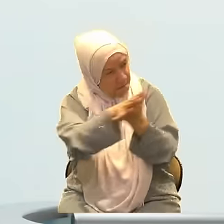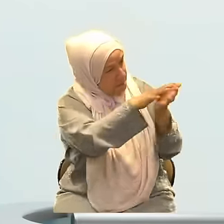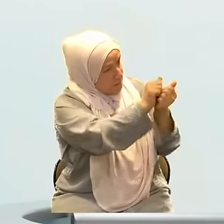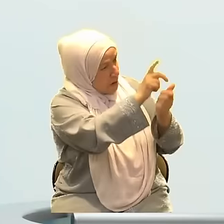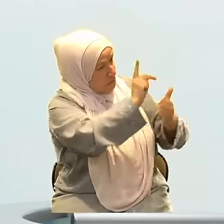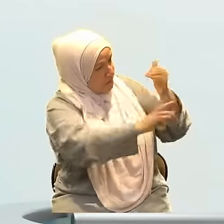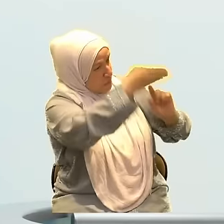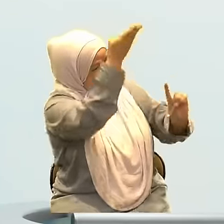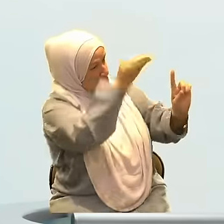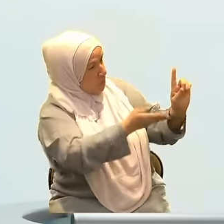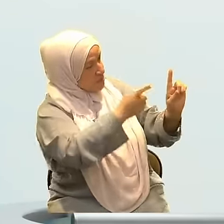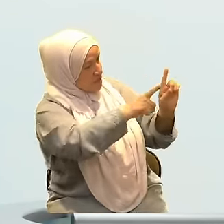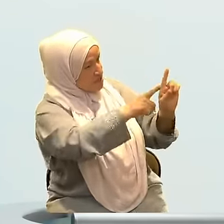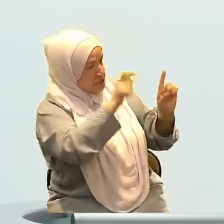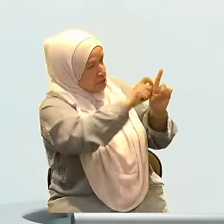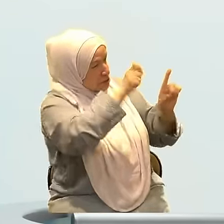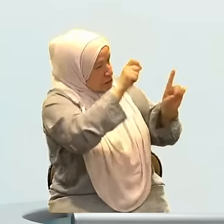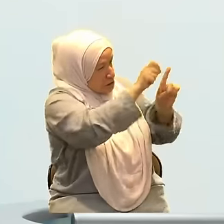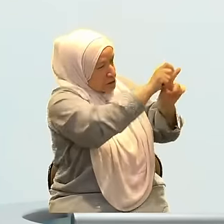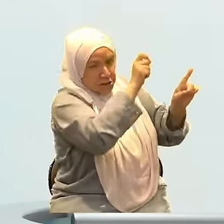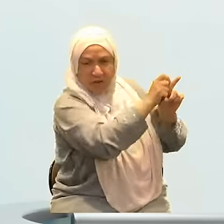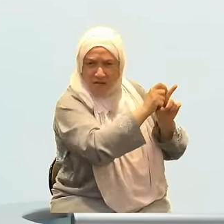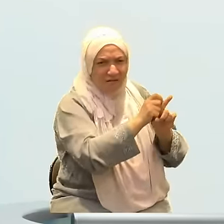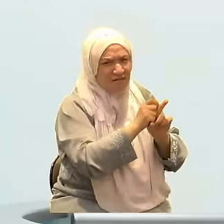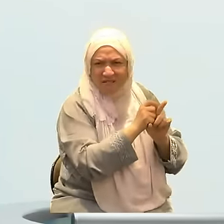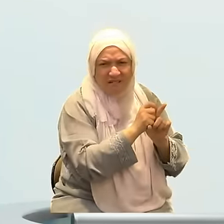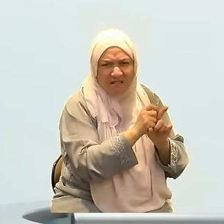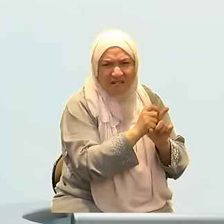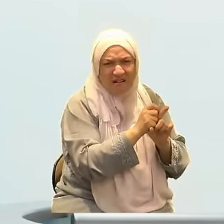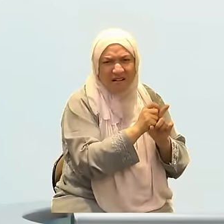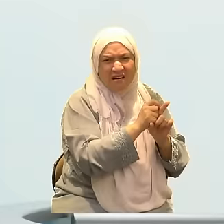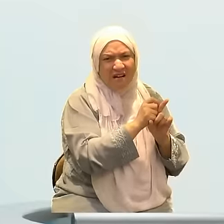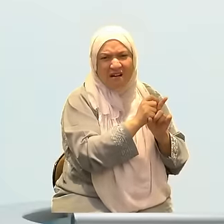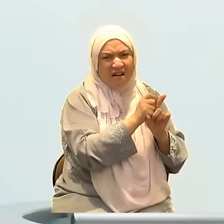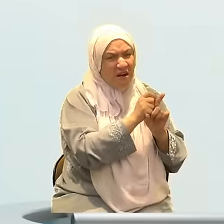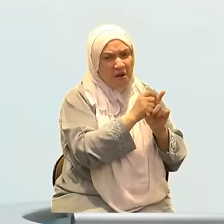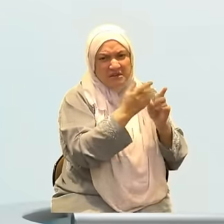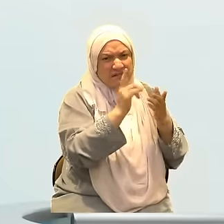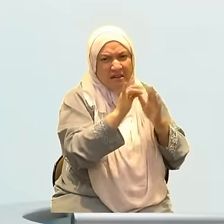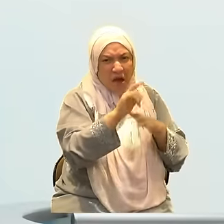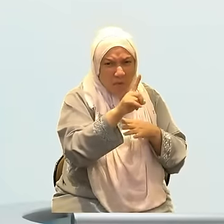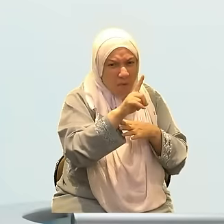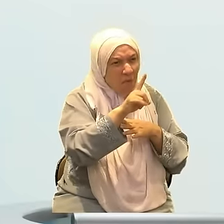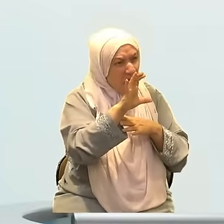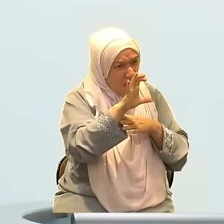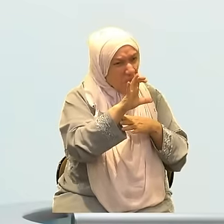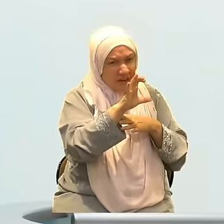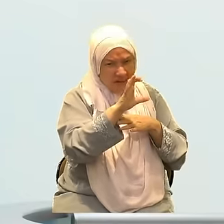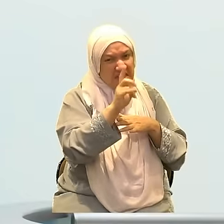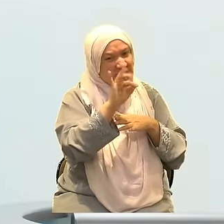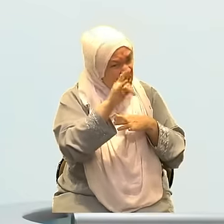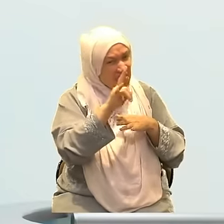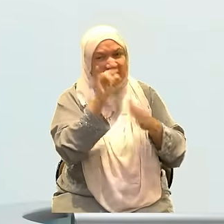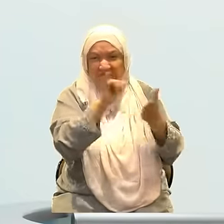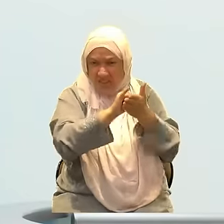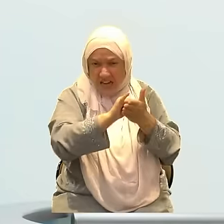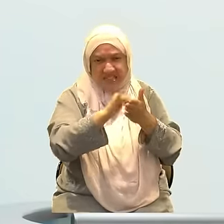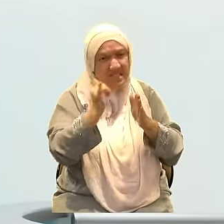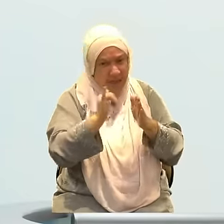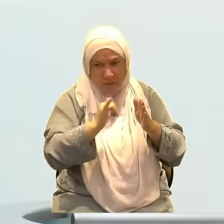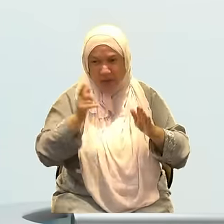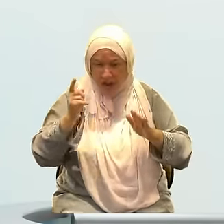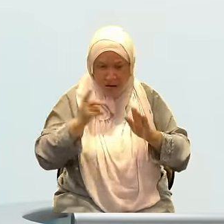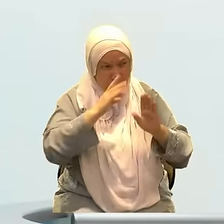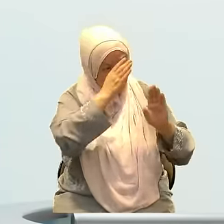in those early days? How many just observed and remained in a state of ghafla? A state of